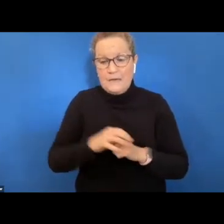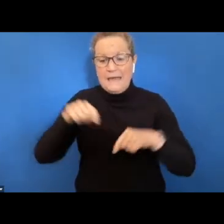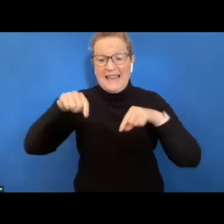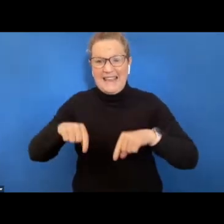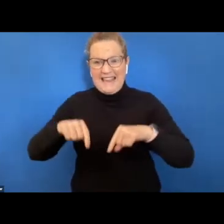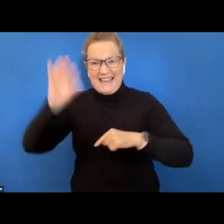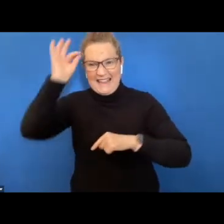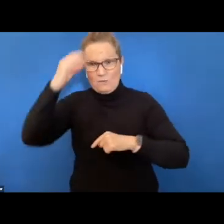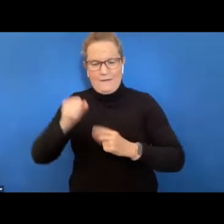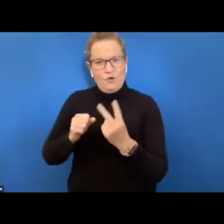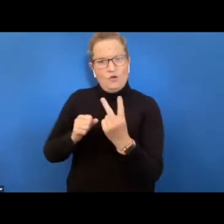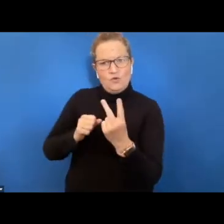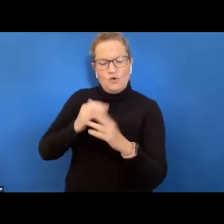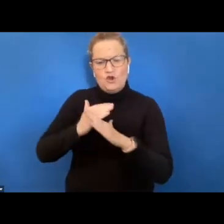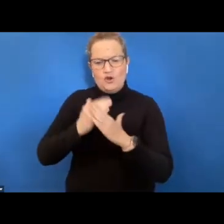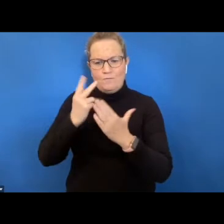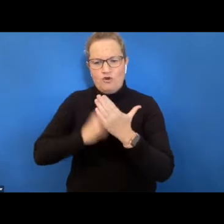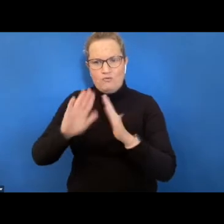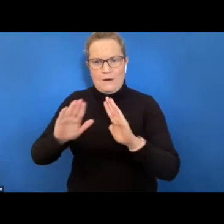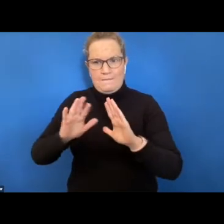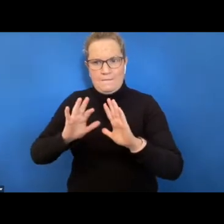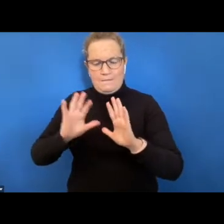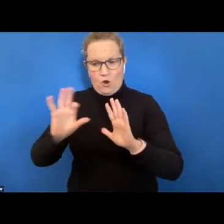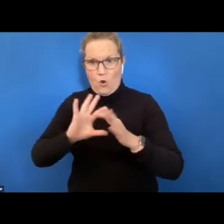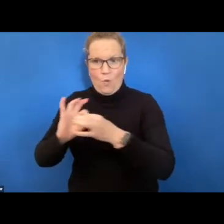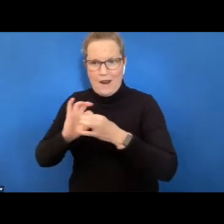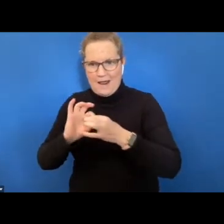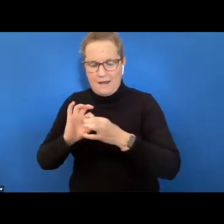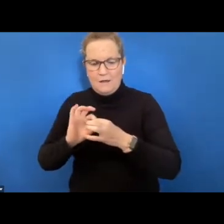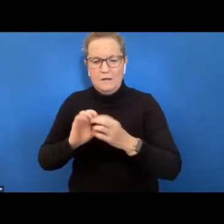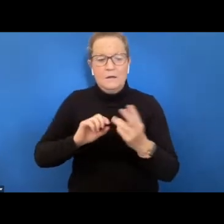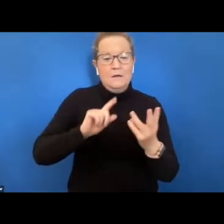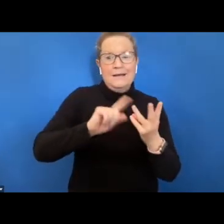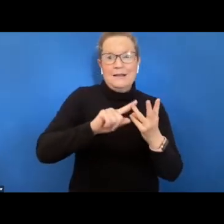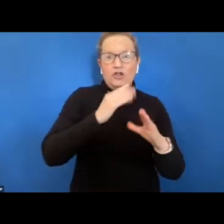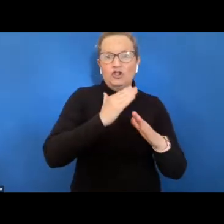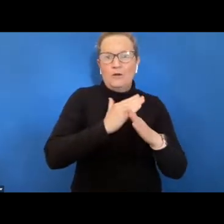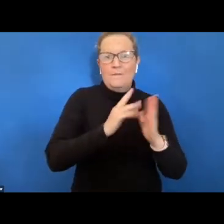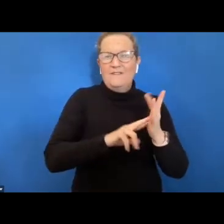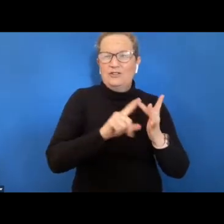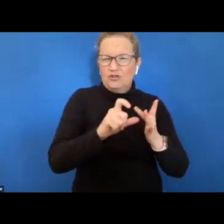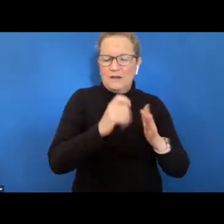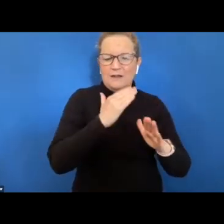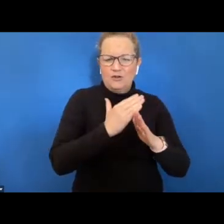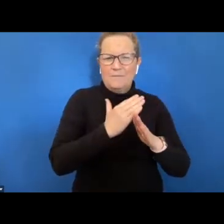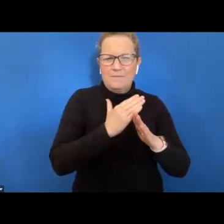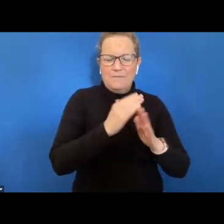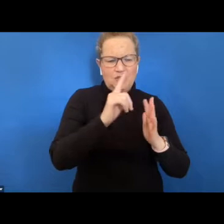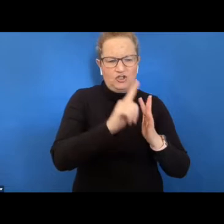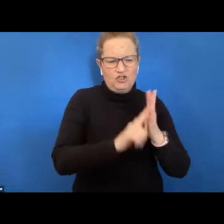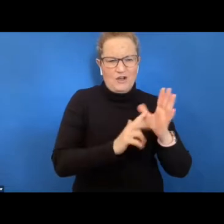coordinators there's also jobs victoria which incorporates the jobs victoria employment service or jves